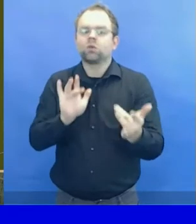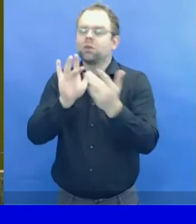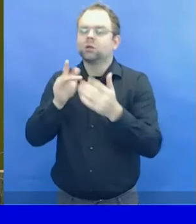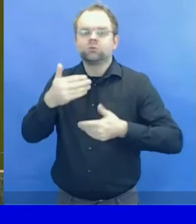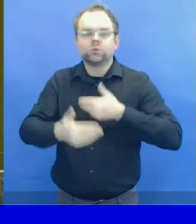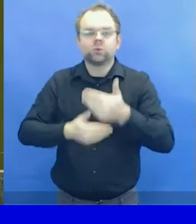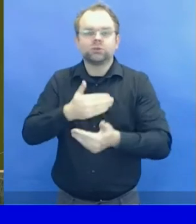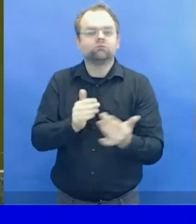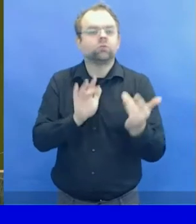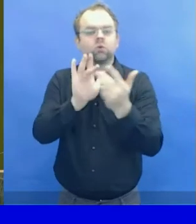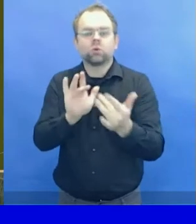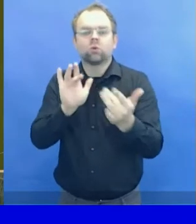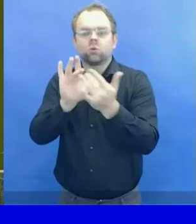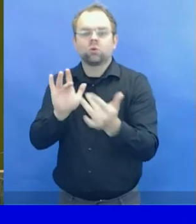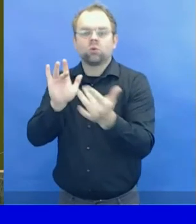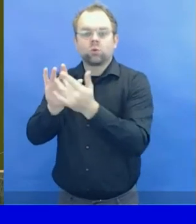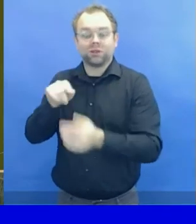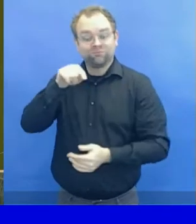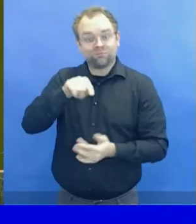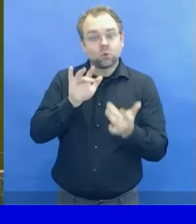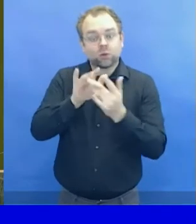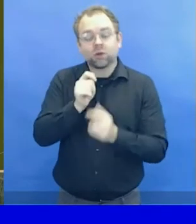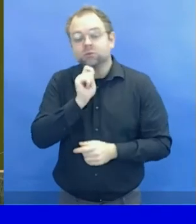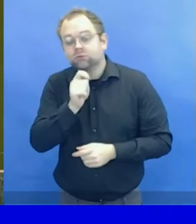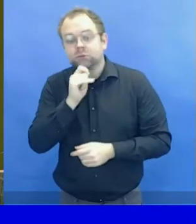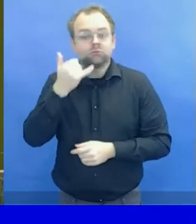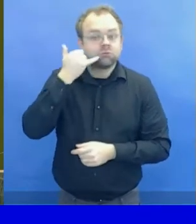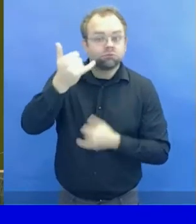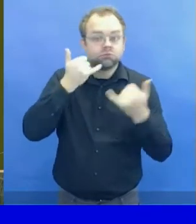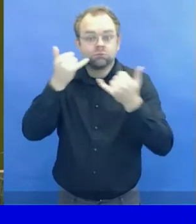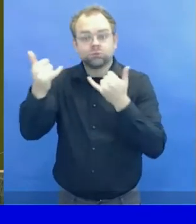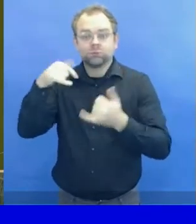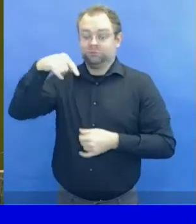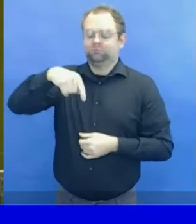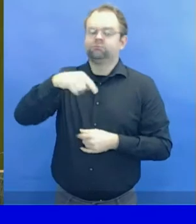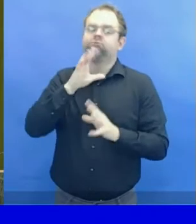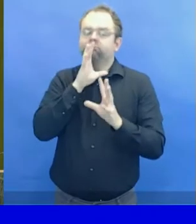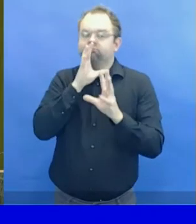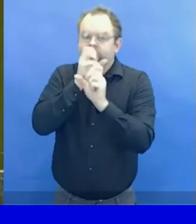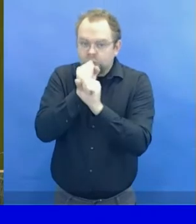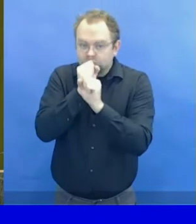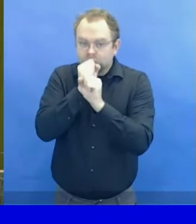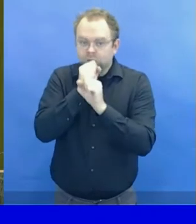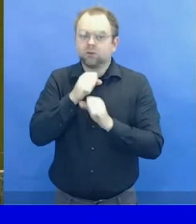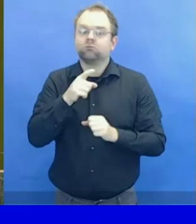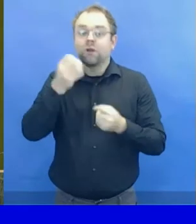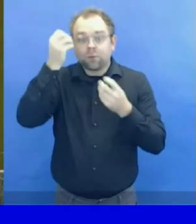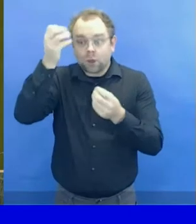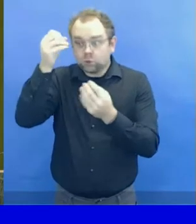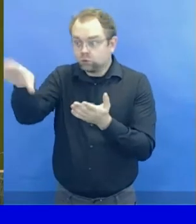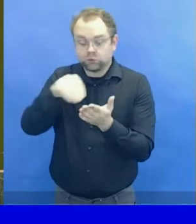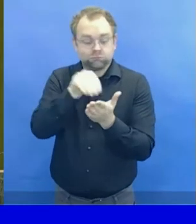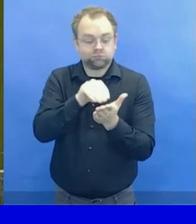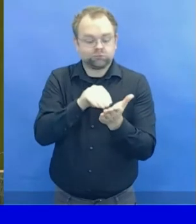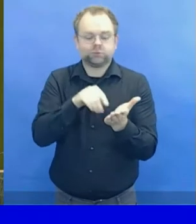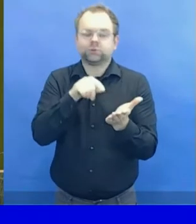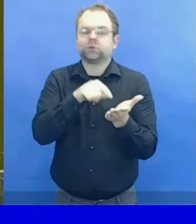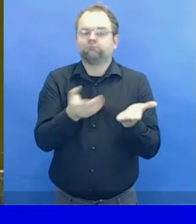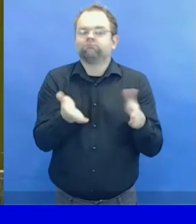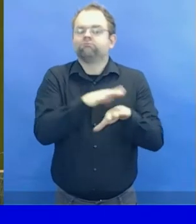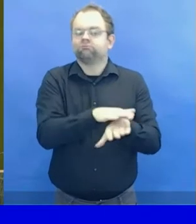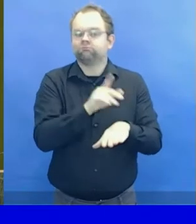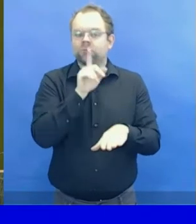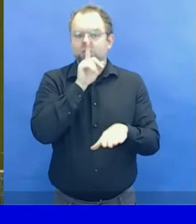As a further effort to ensure that this in-person meeting during the COVID-19 crisis can succeed its